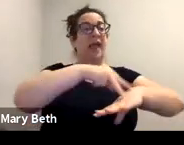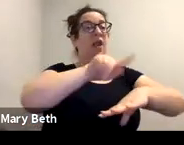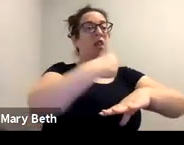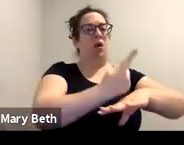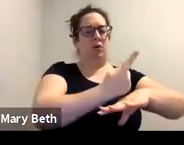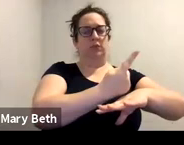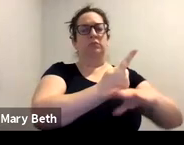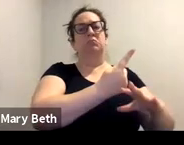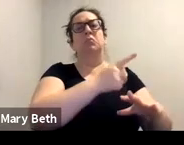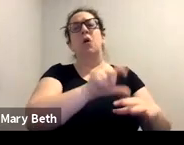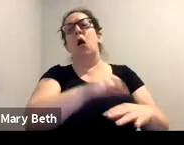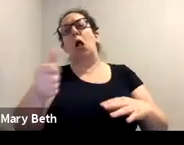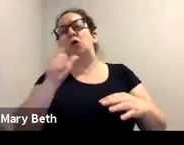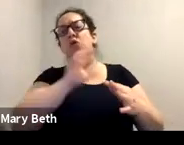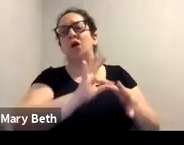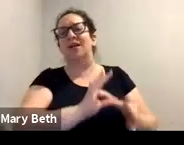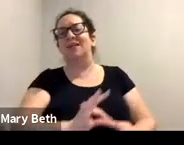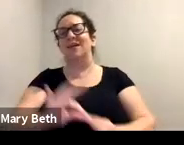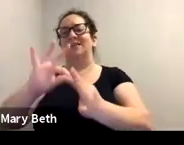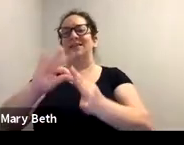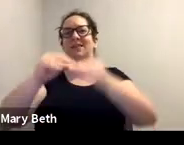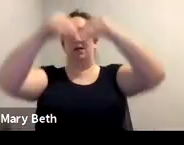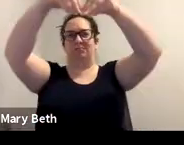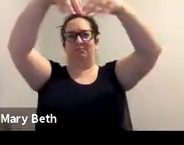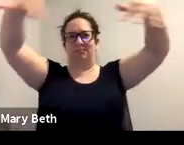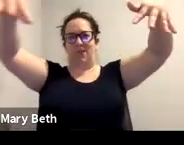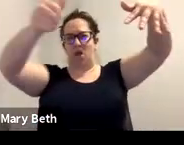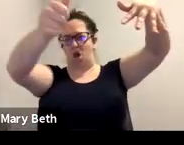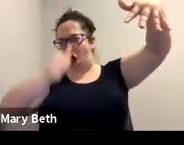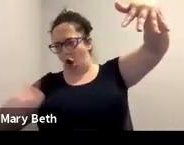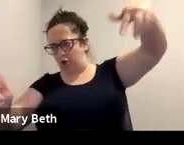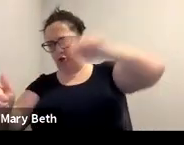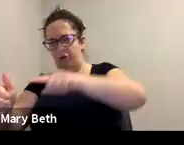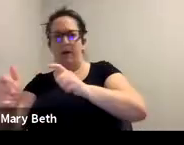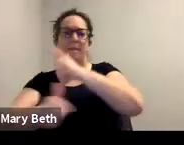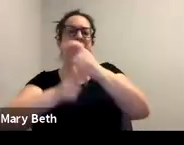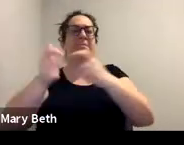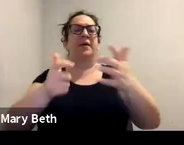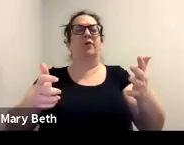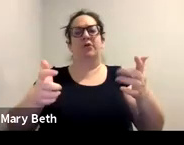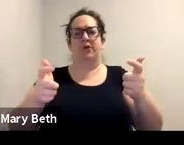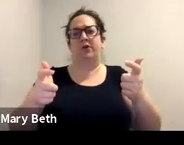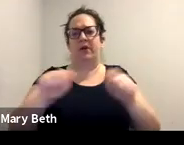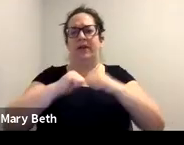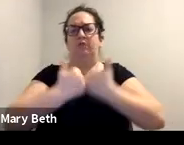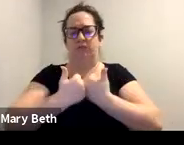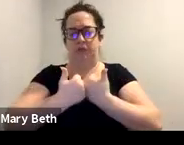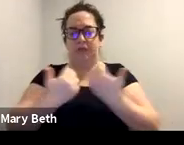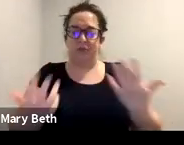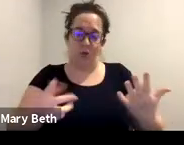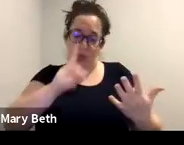to larger agencies. Um, so it really is about what your capacity is. So much of it comes down to sometimes funding,